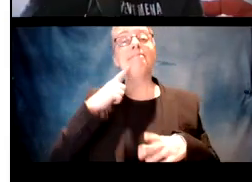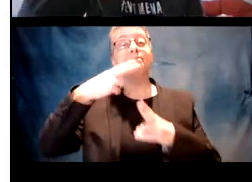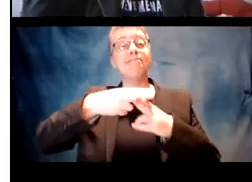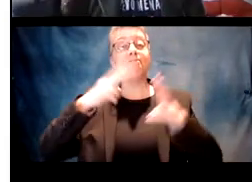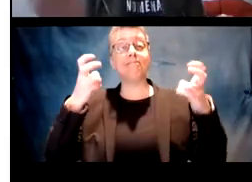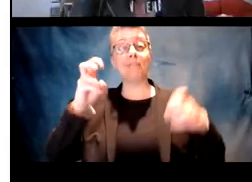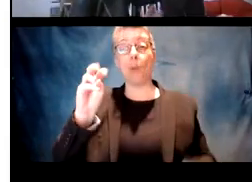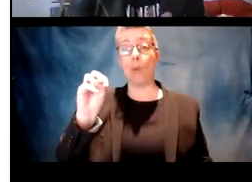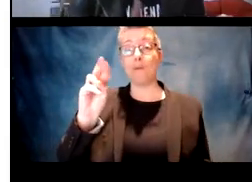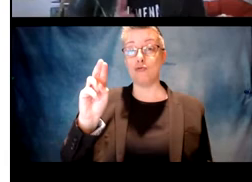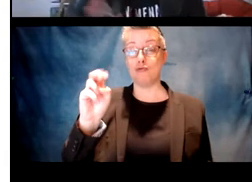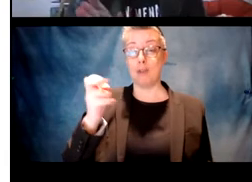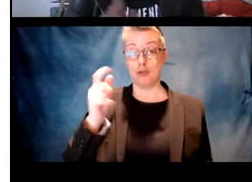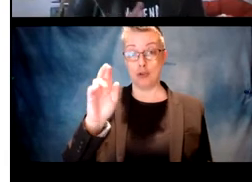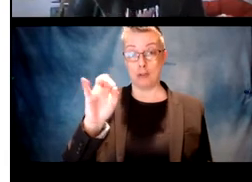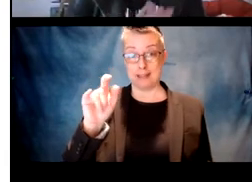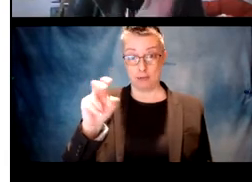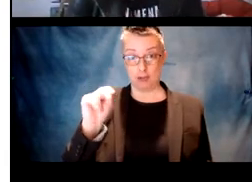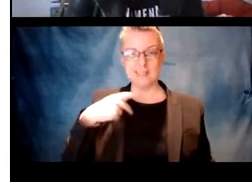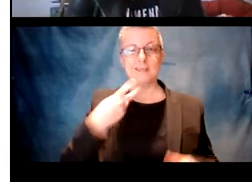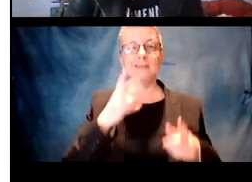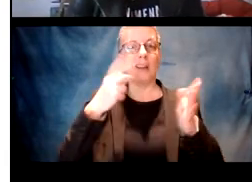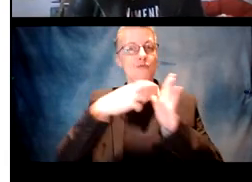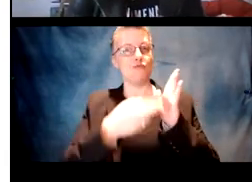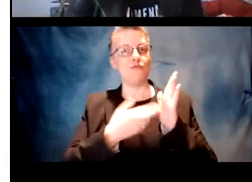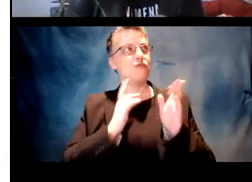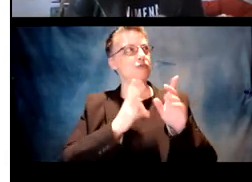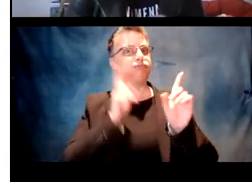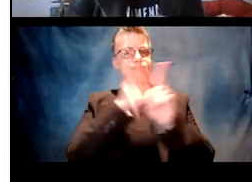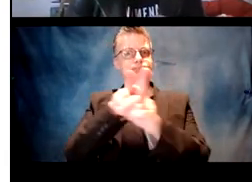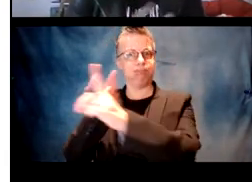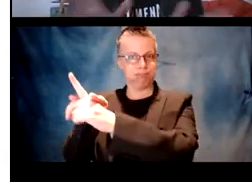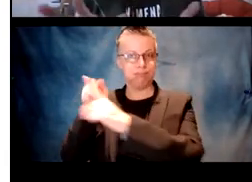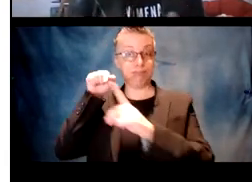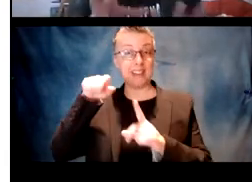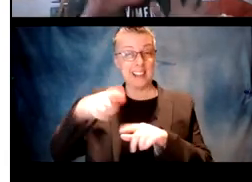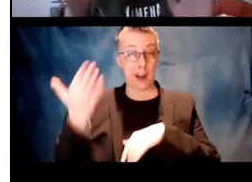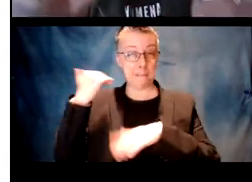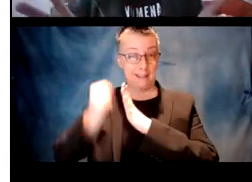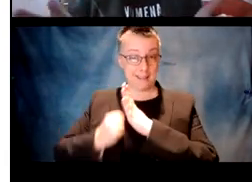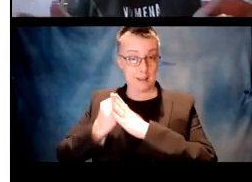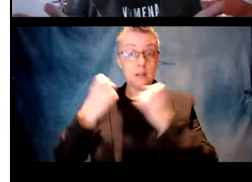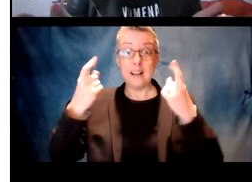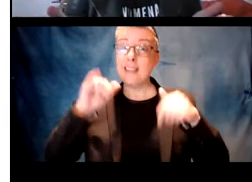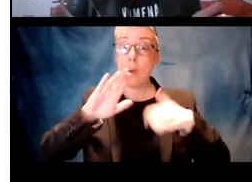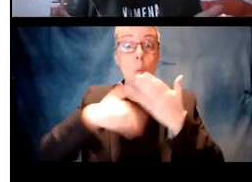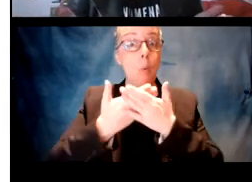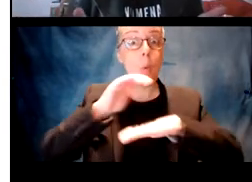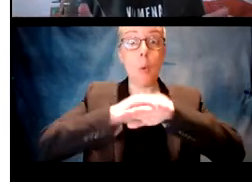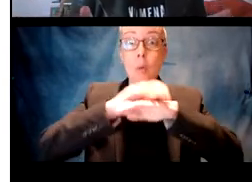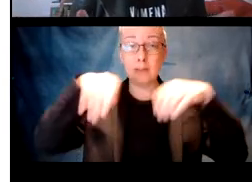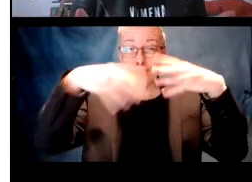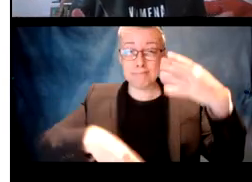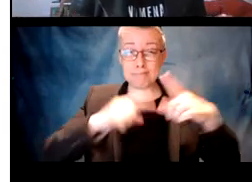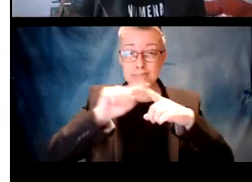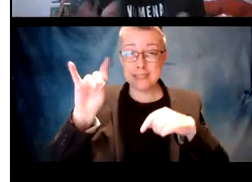want to say that over regularizations, these past tense over regularizations that I'm going to